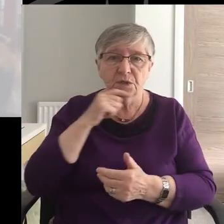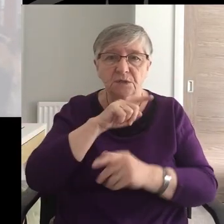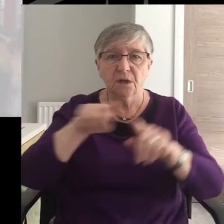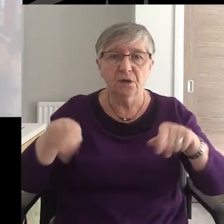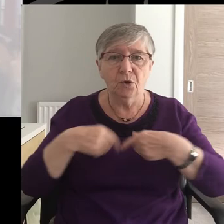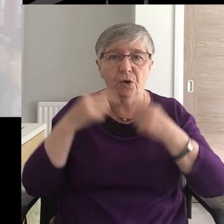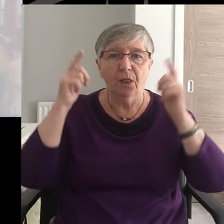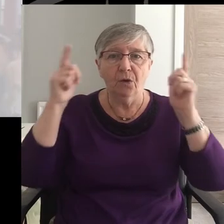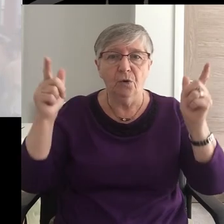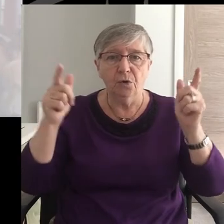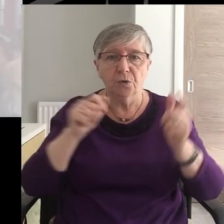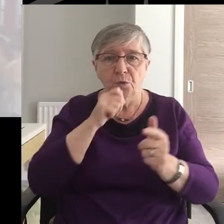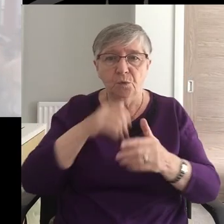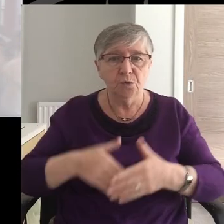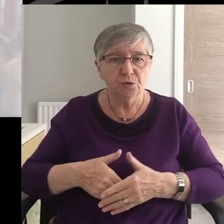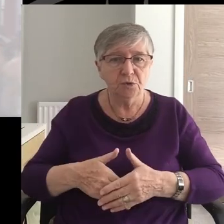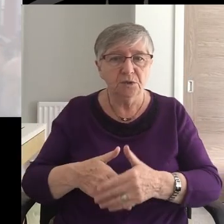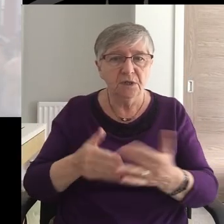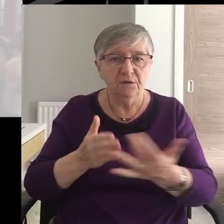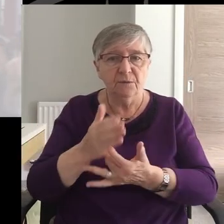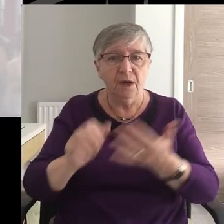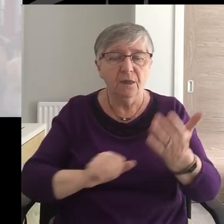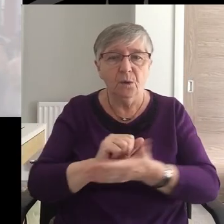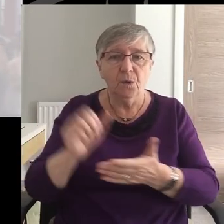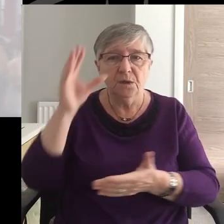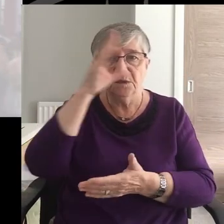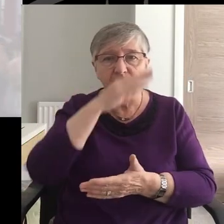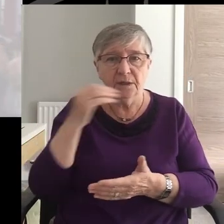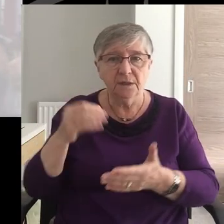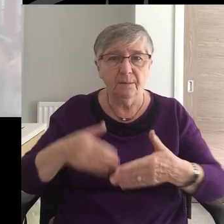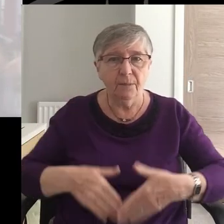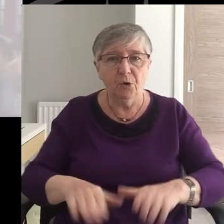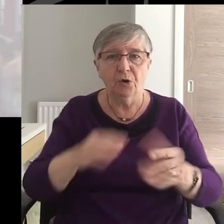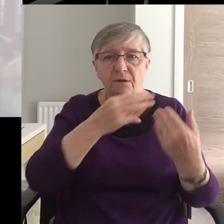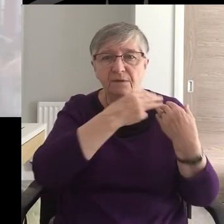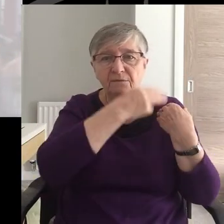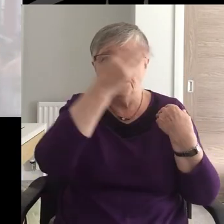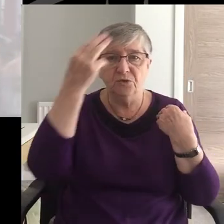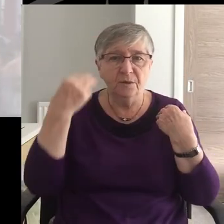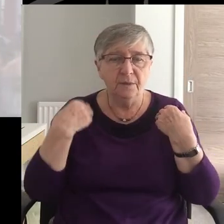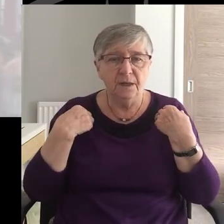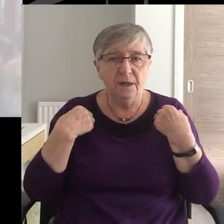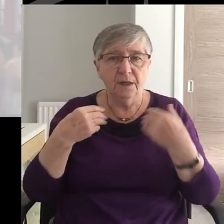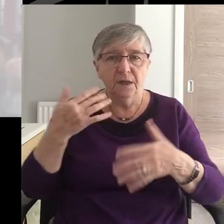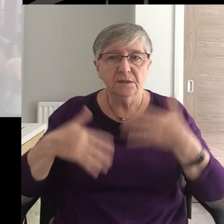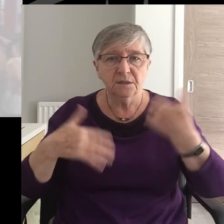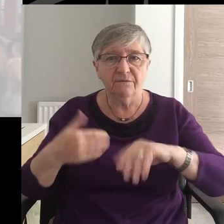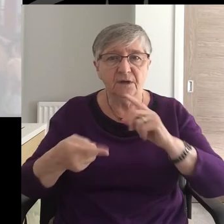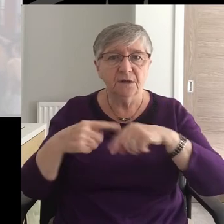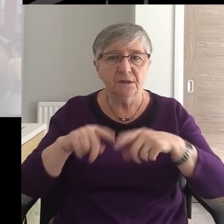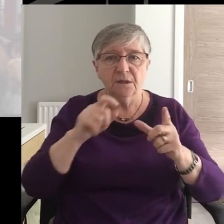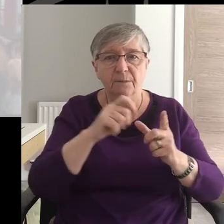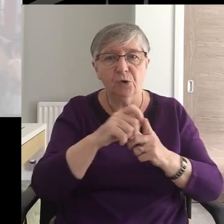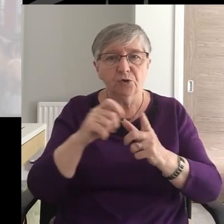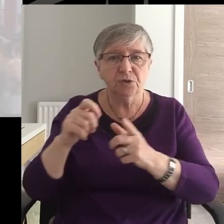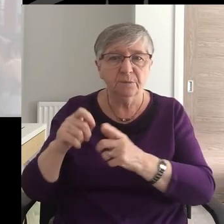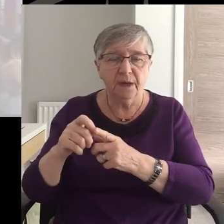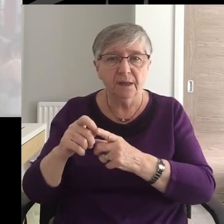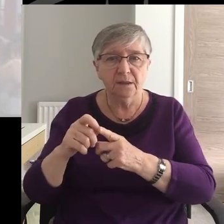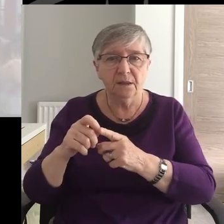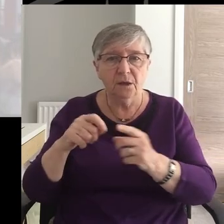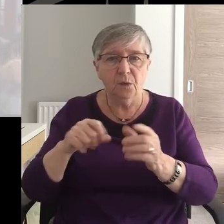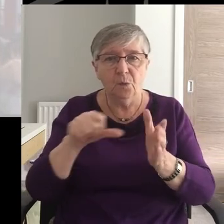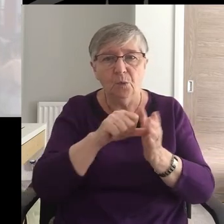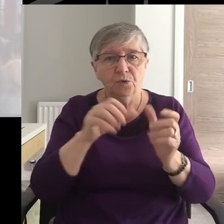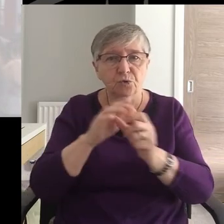Son and our Lord Who was conceived by the Lord's Spirit Father and the fragile community Suffered under the righteous